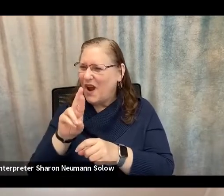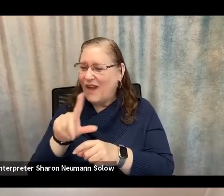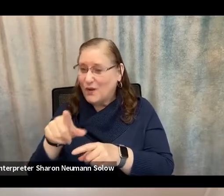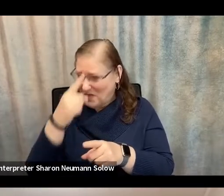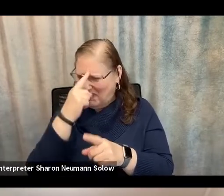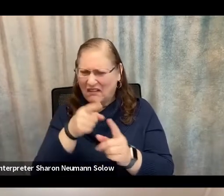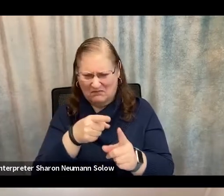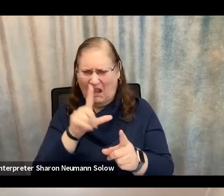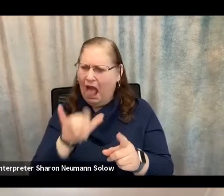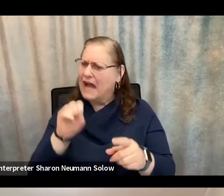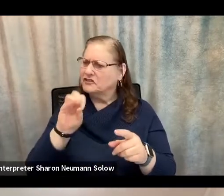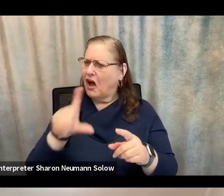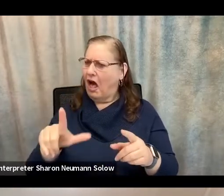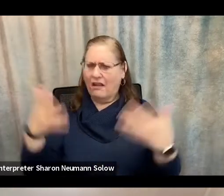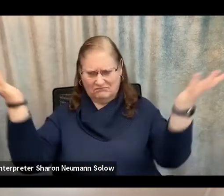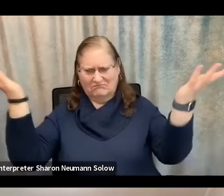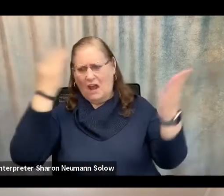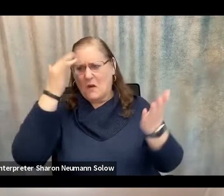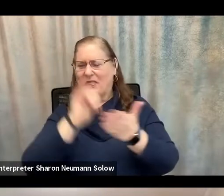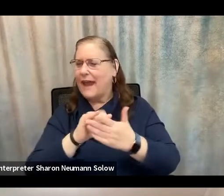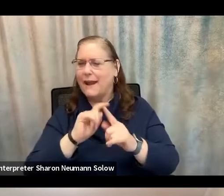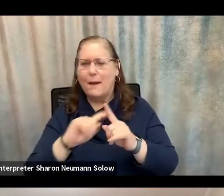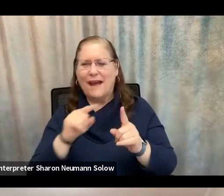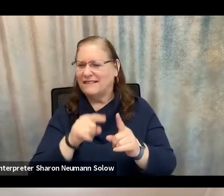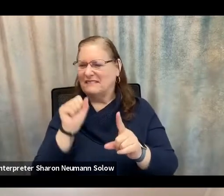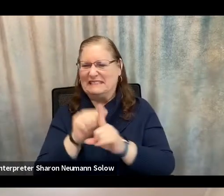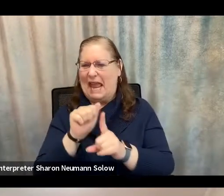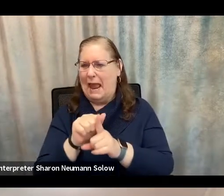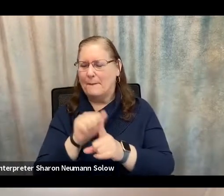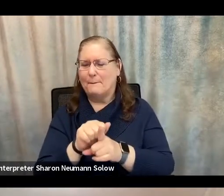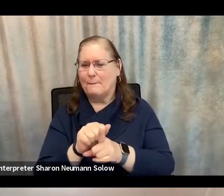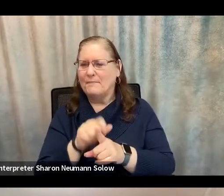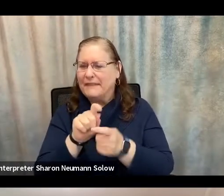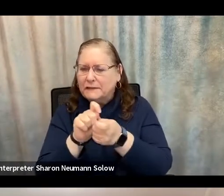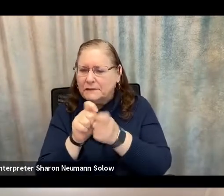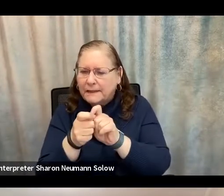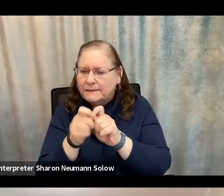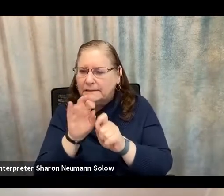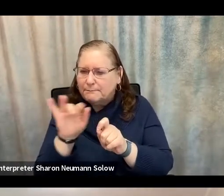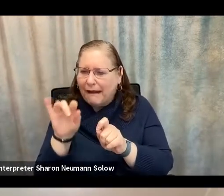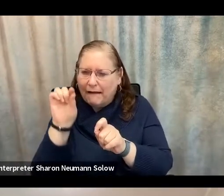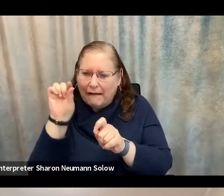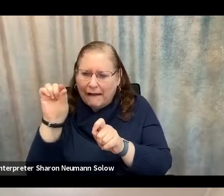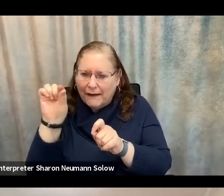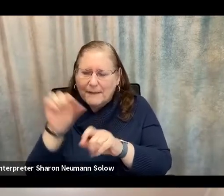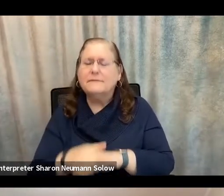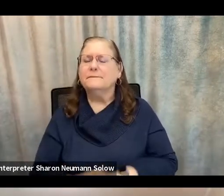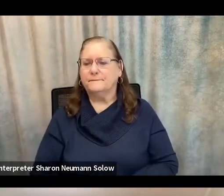scam artists website, who's not going to actually provide that product. So what can we do to